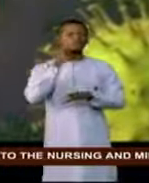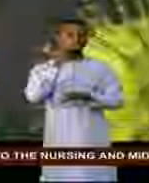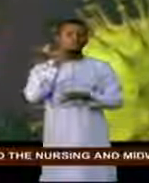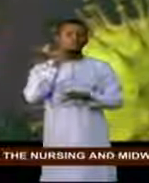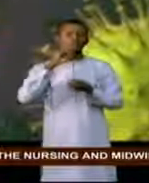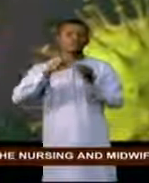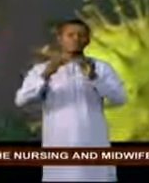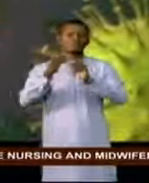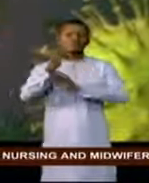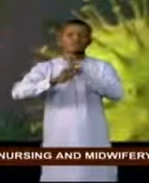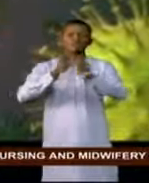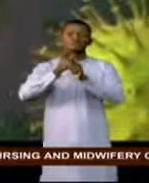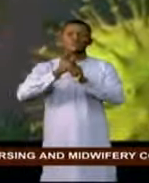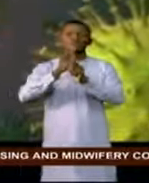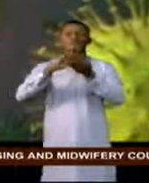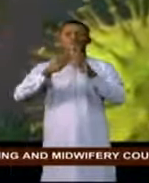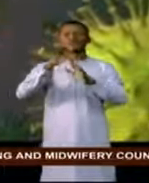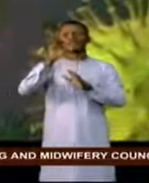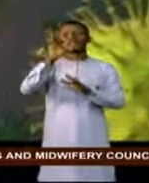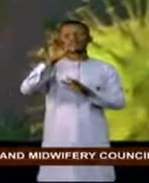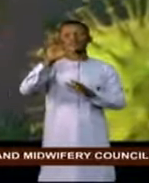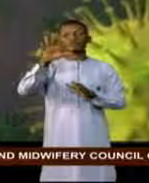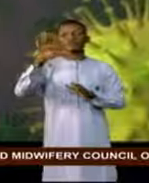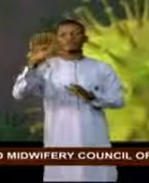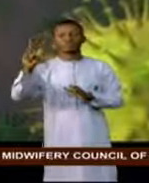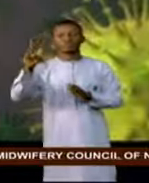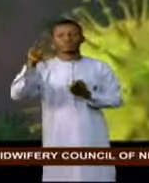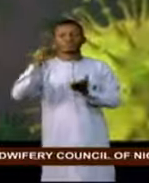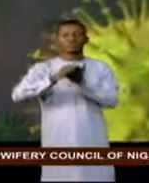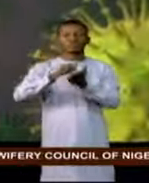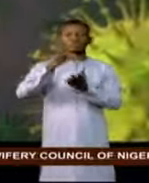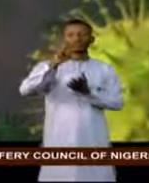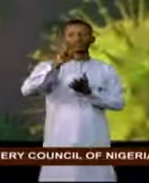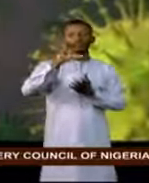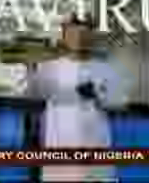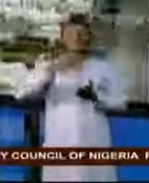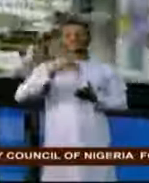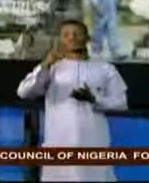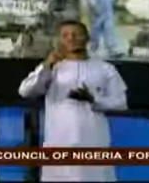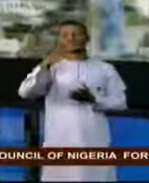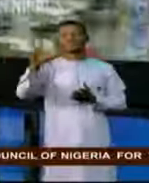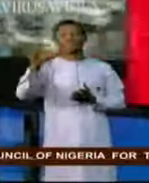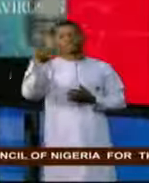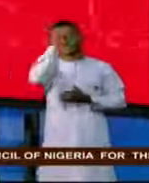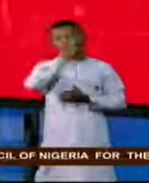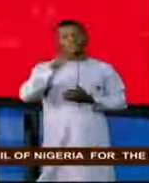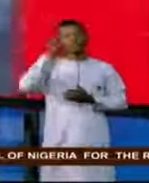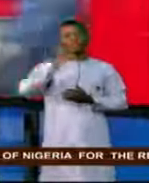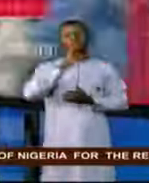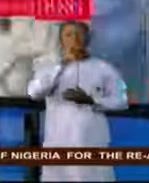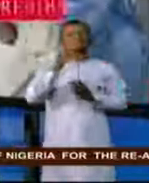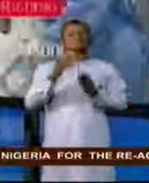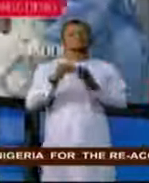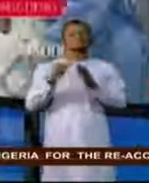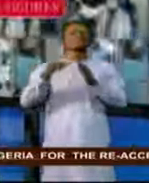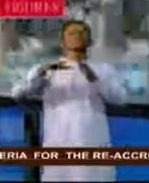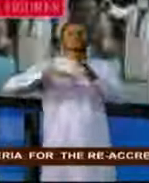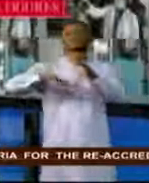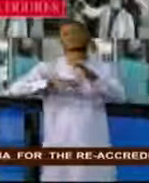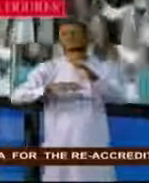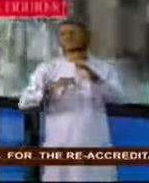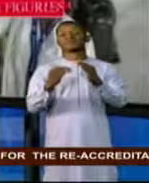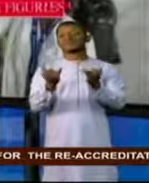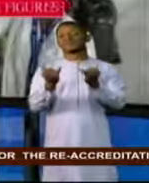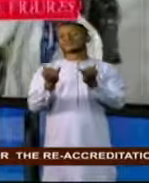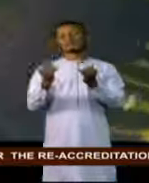death toll stood at 952,223. Africa is still the least affected region, SOFA,